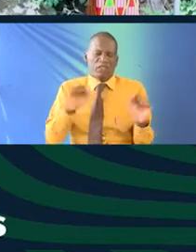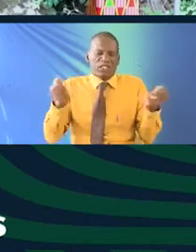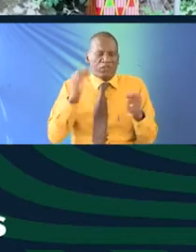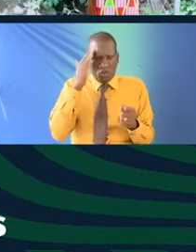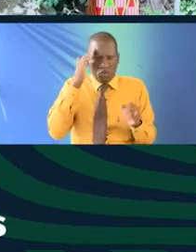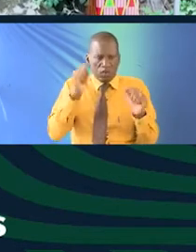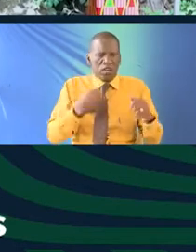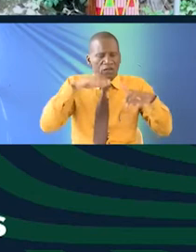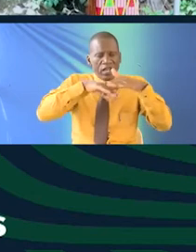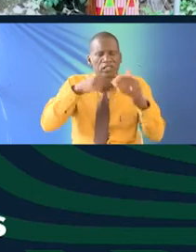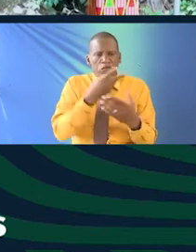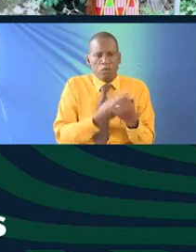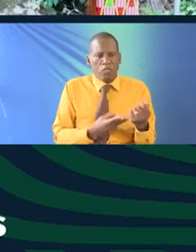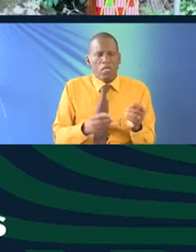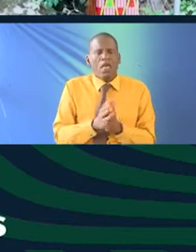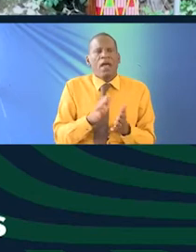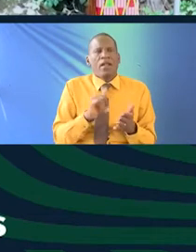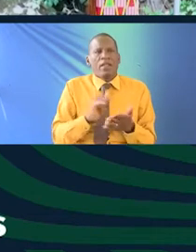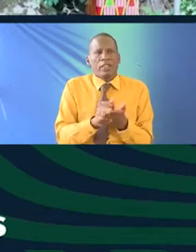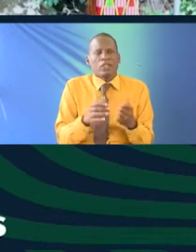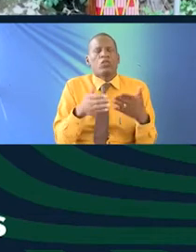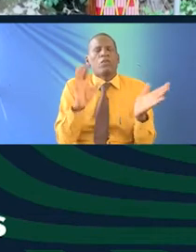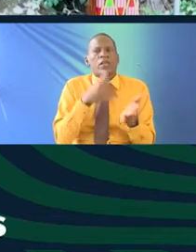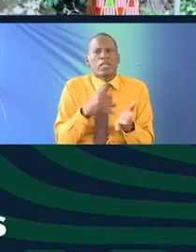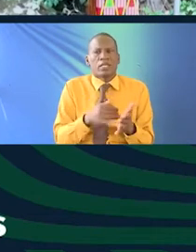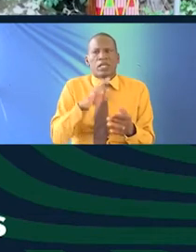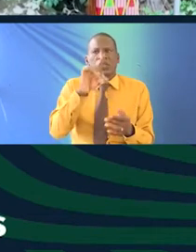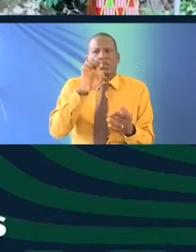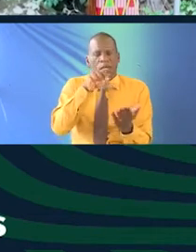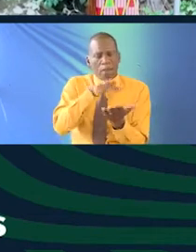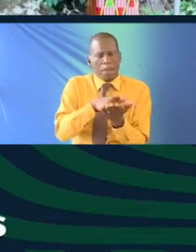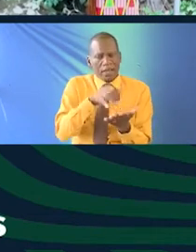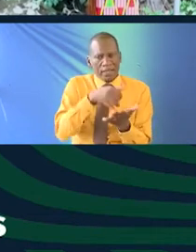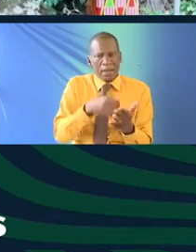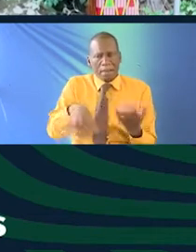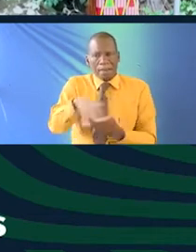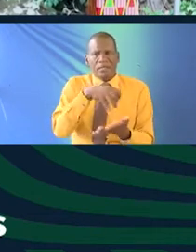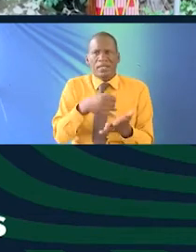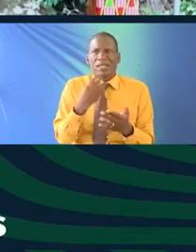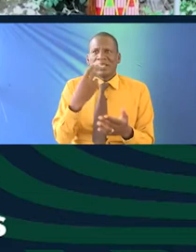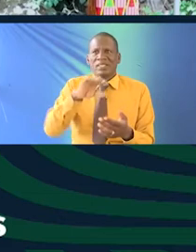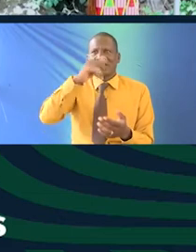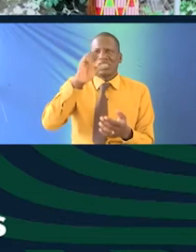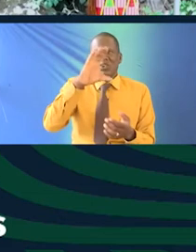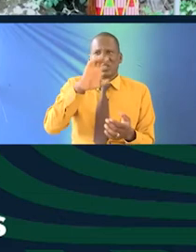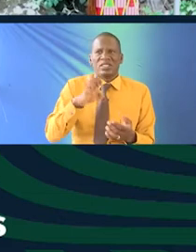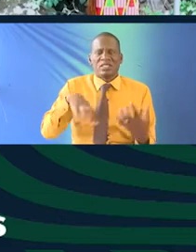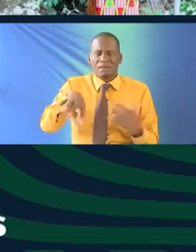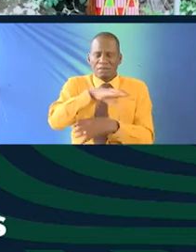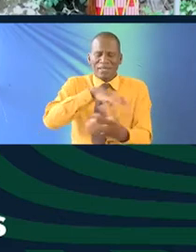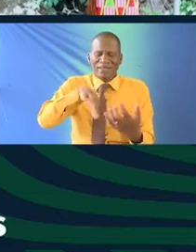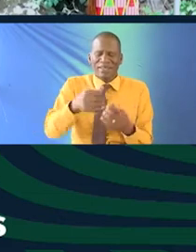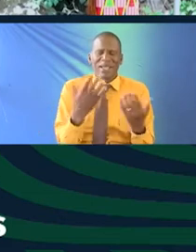knowing that you can have access to both and that demystifying it debunking it mixing it I see Joyce mixing her hands